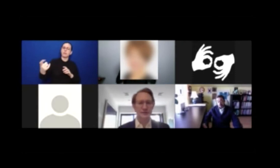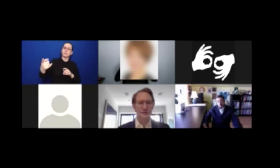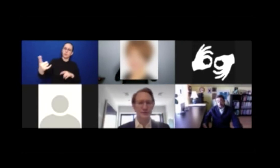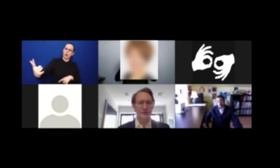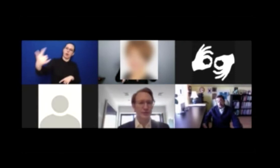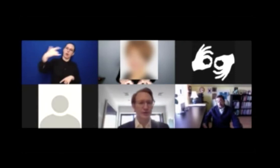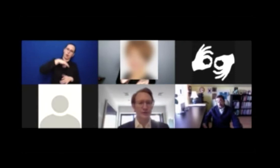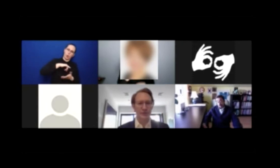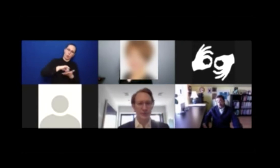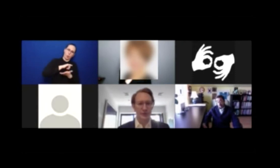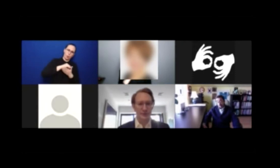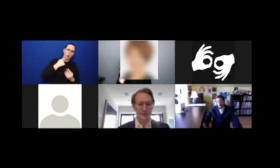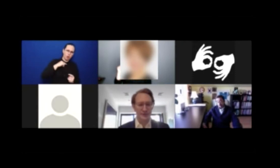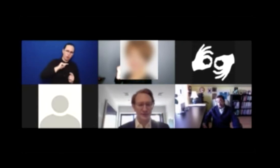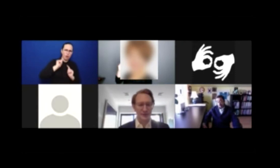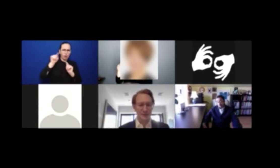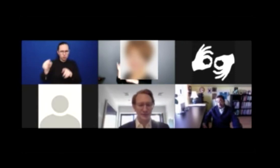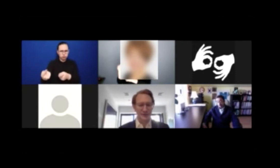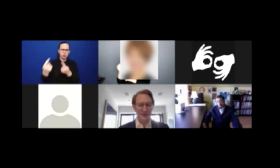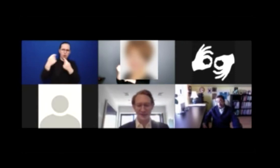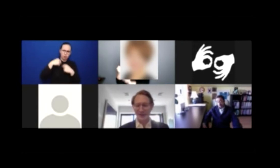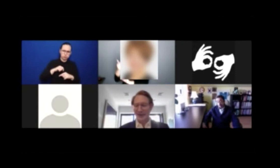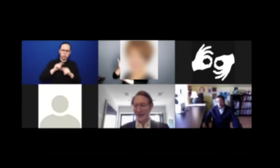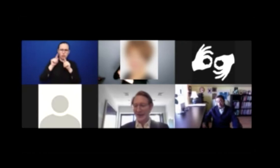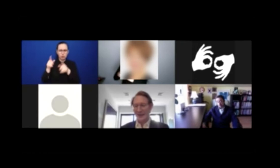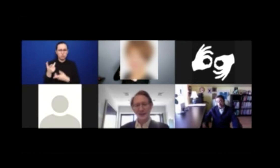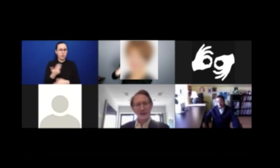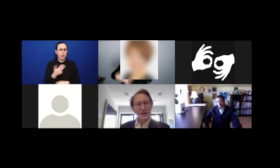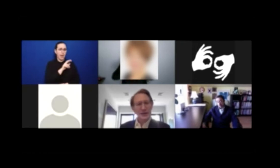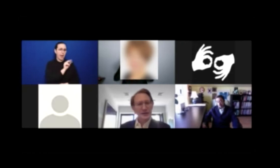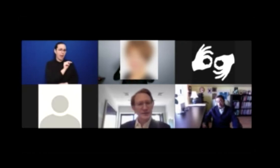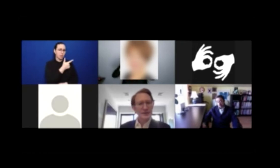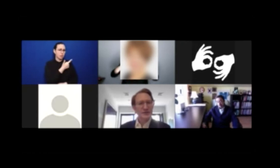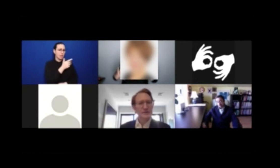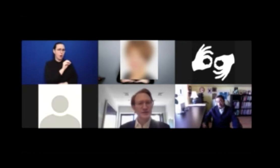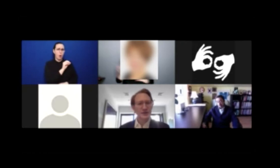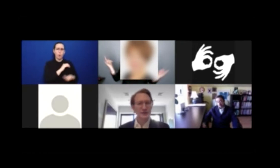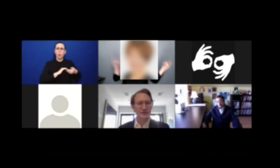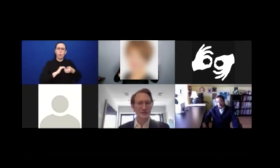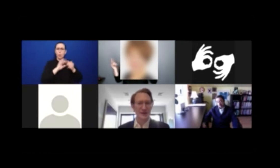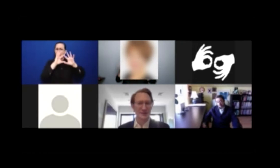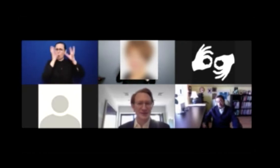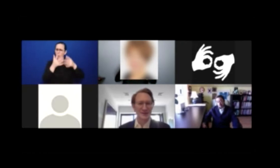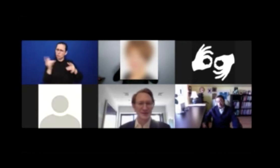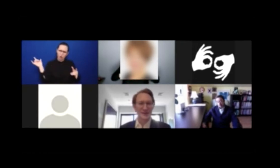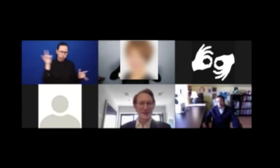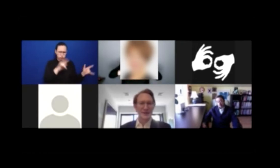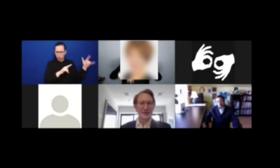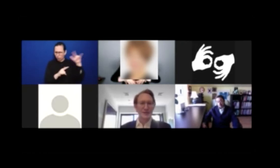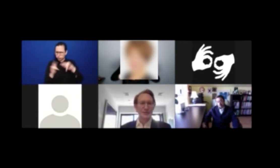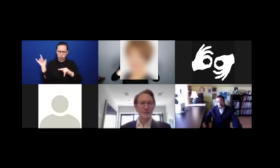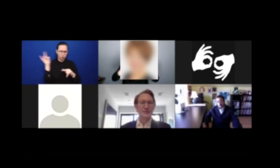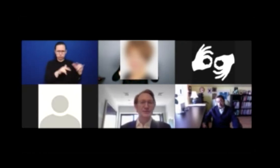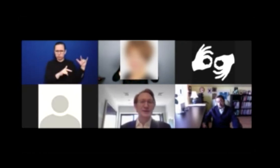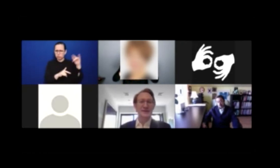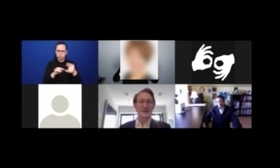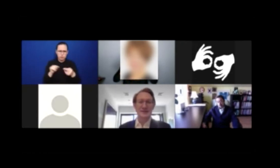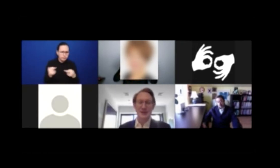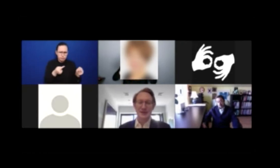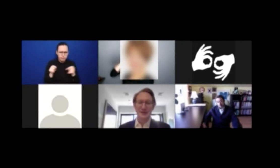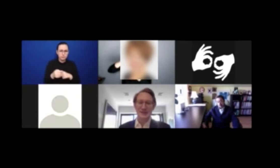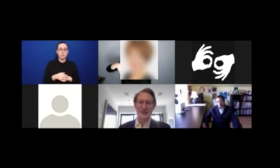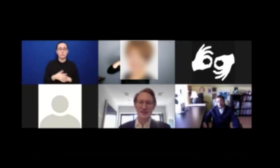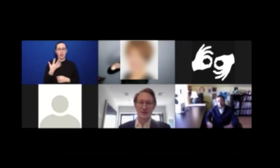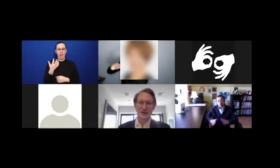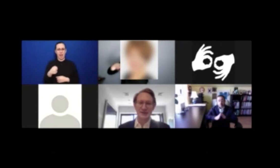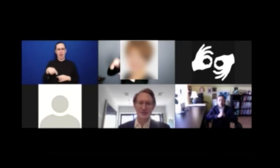NGOs from all over the world would attend. And then the Commission on Social Development, which was where the